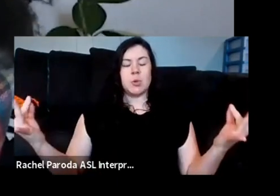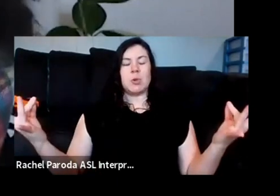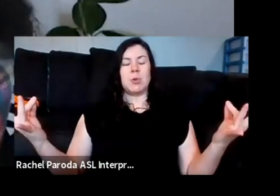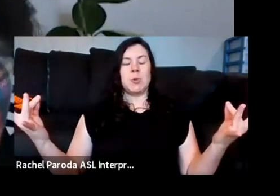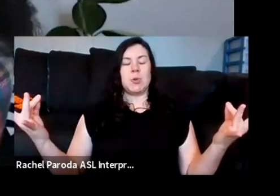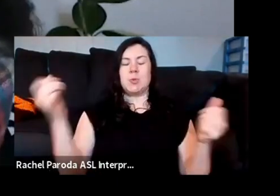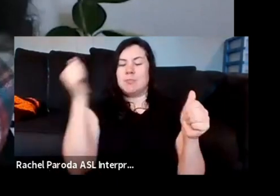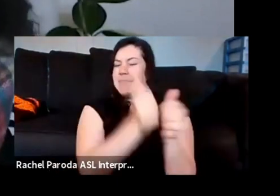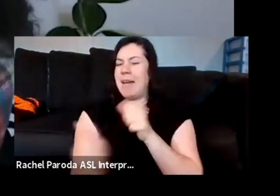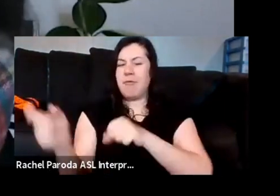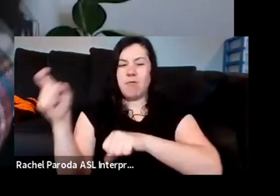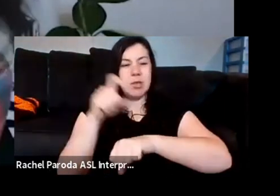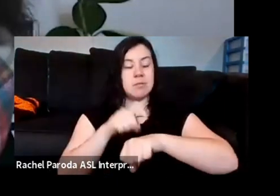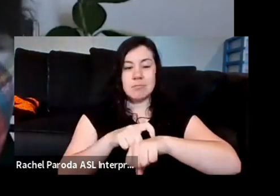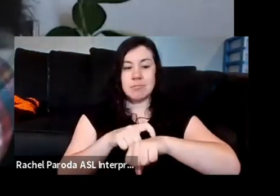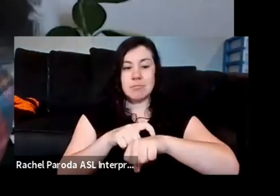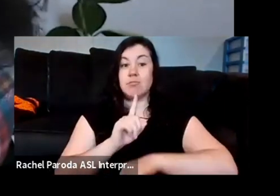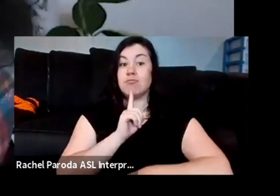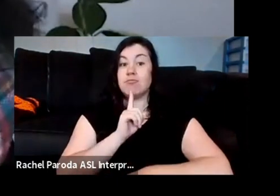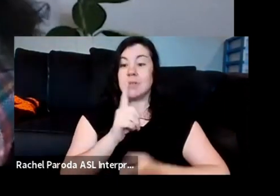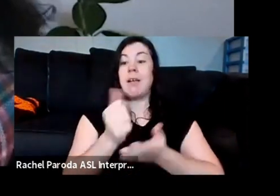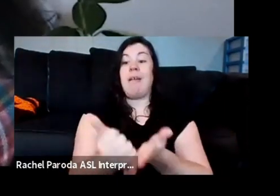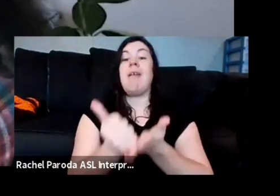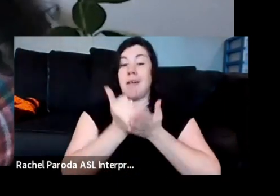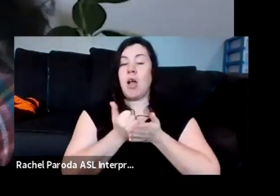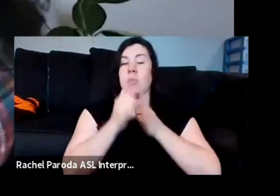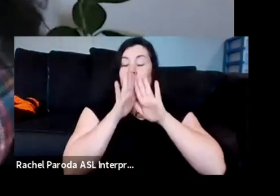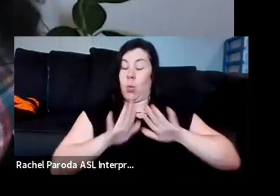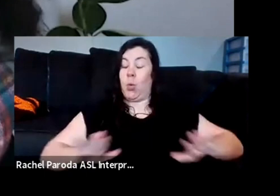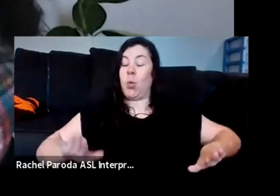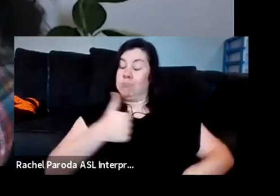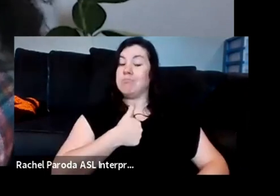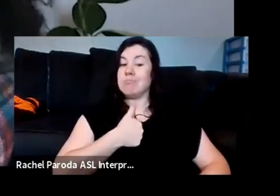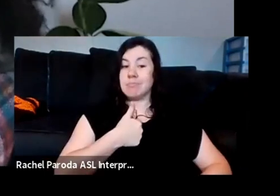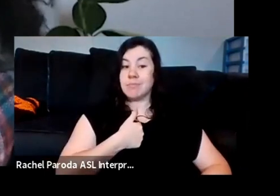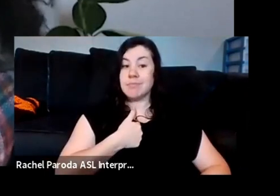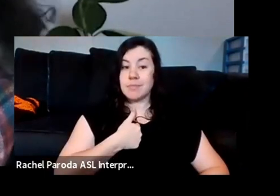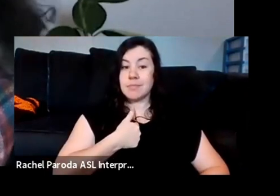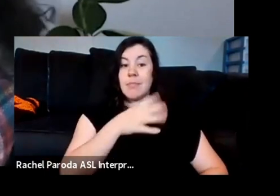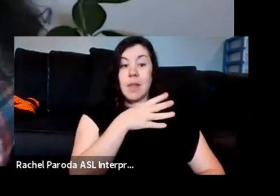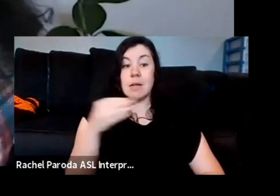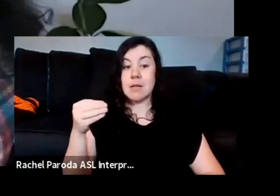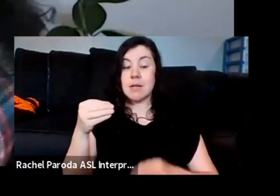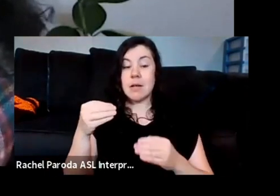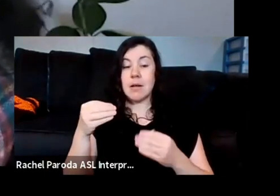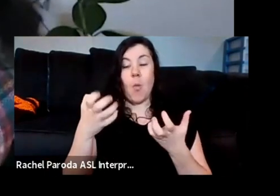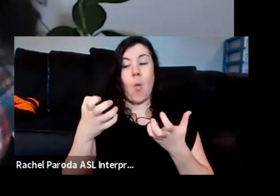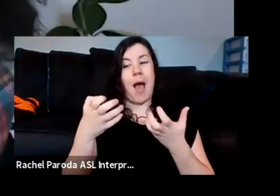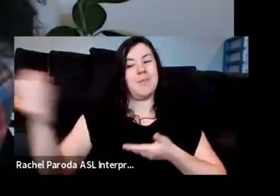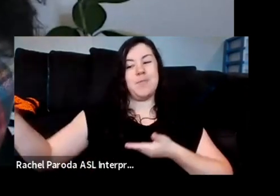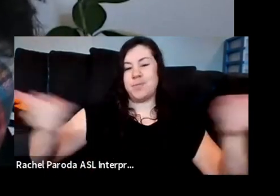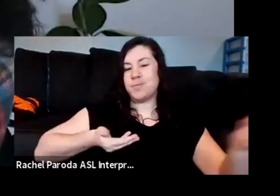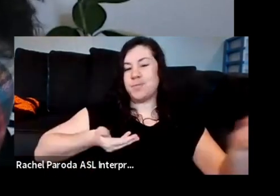been very stabilizing, at least for me. And I just want to welcome everyone